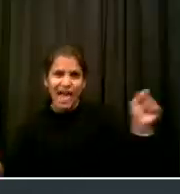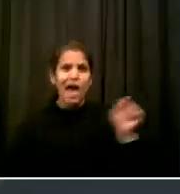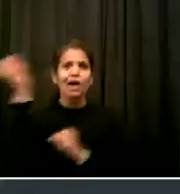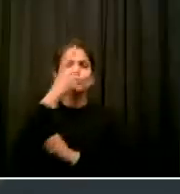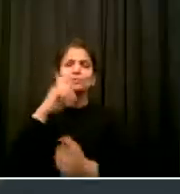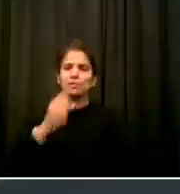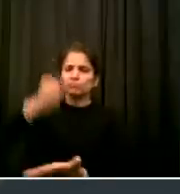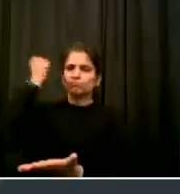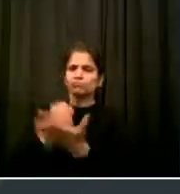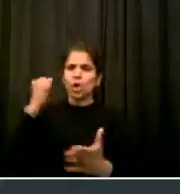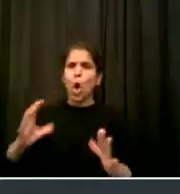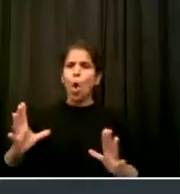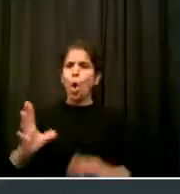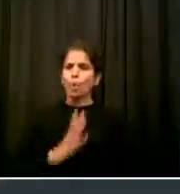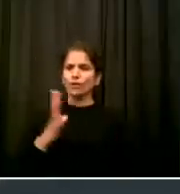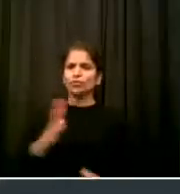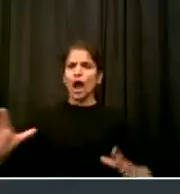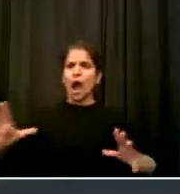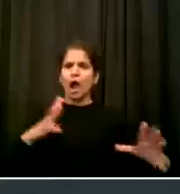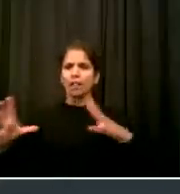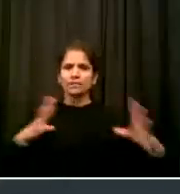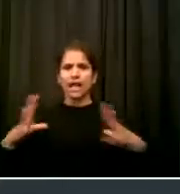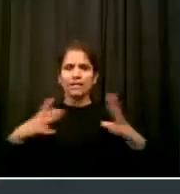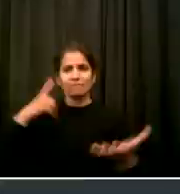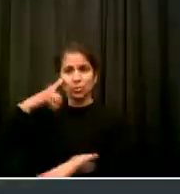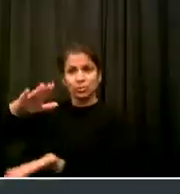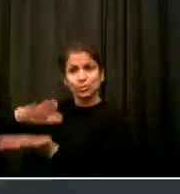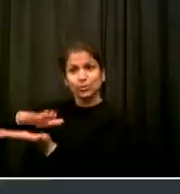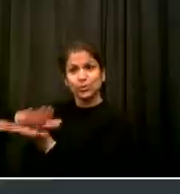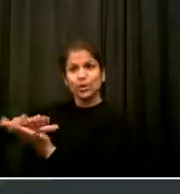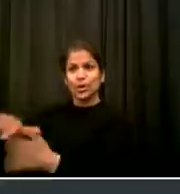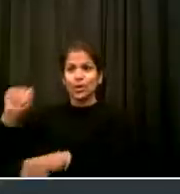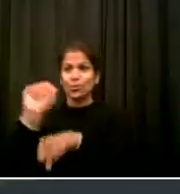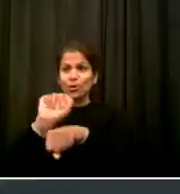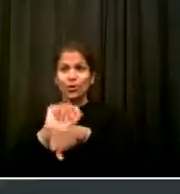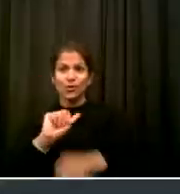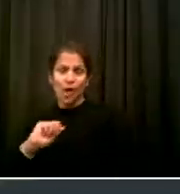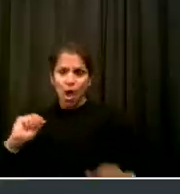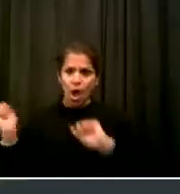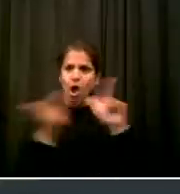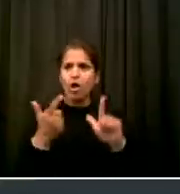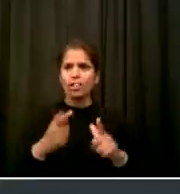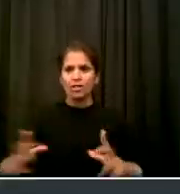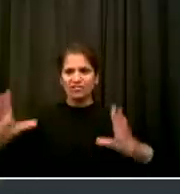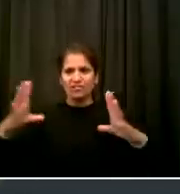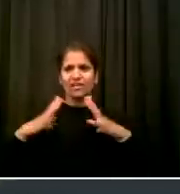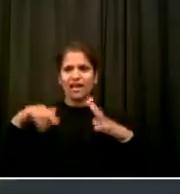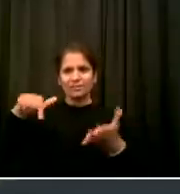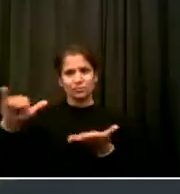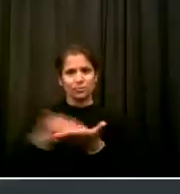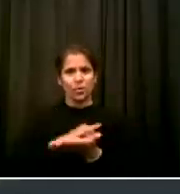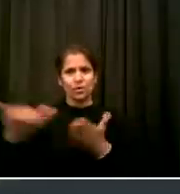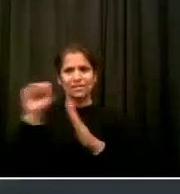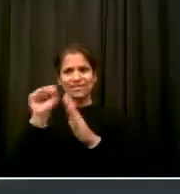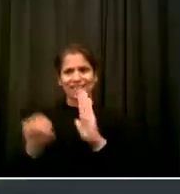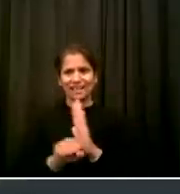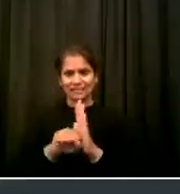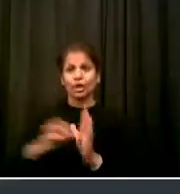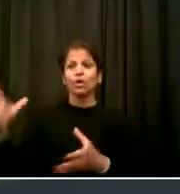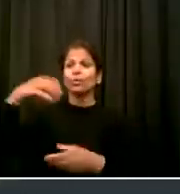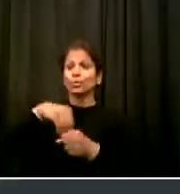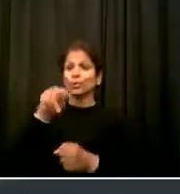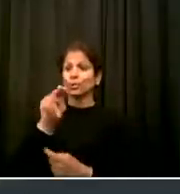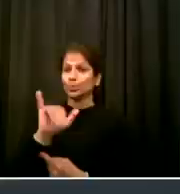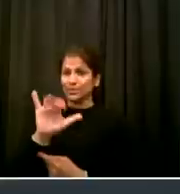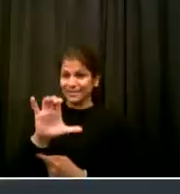give this day the importance and recognition it deserves every student city worker every student will